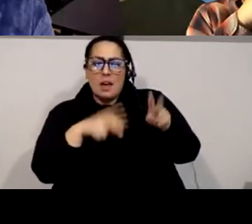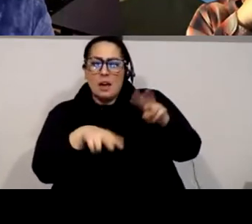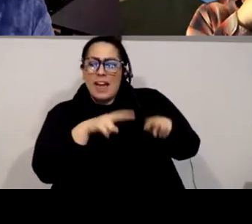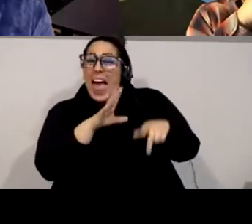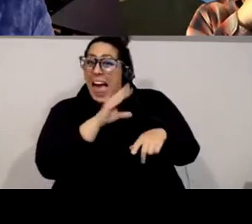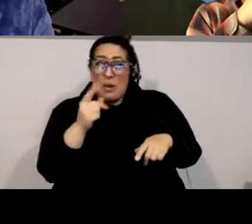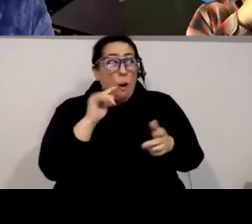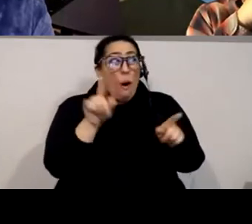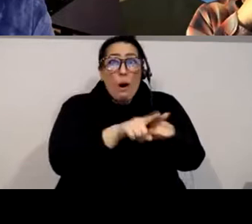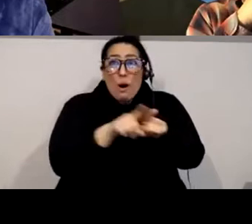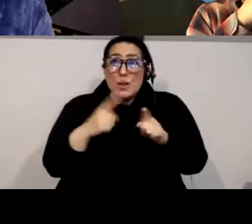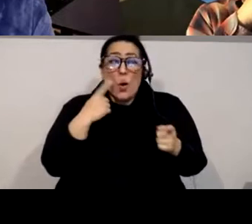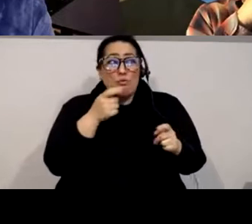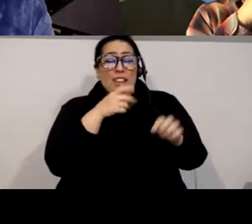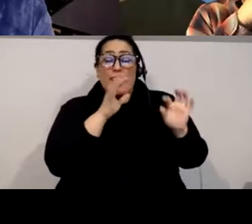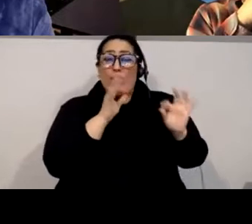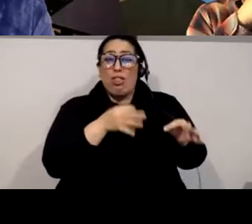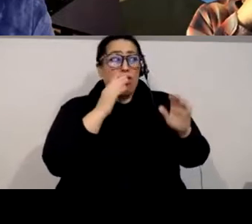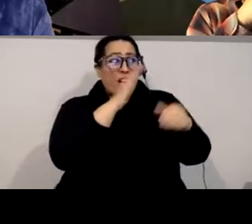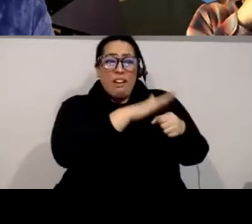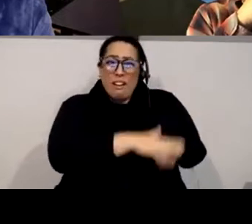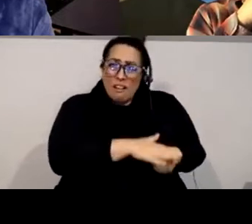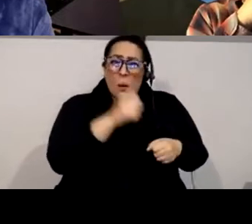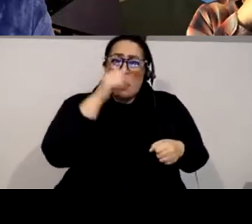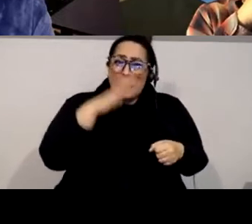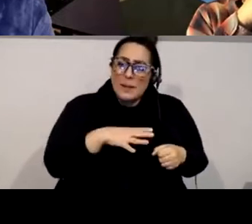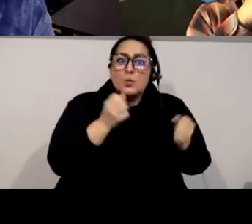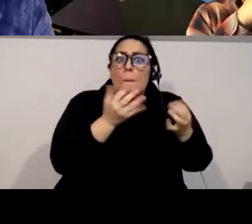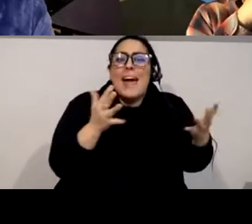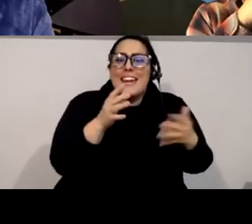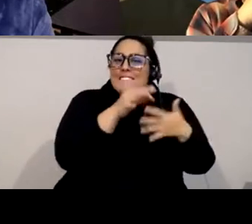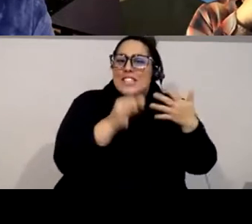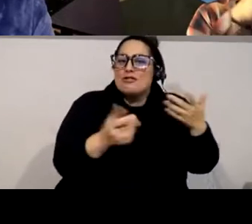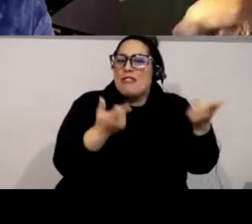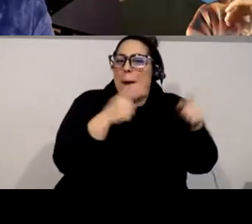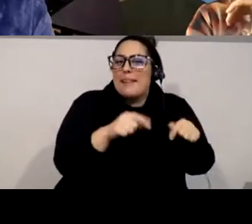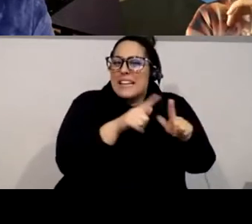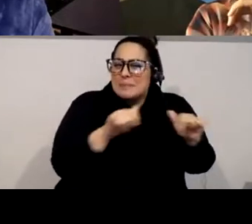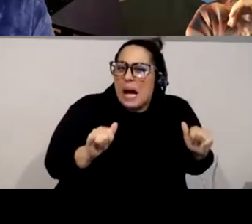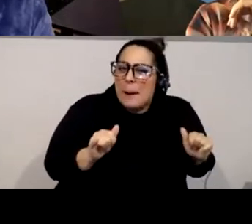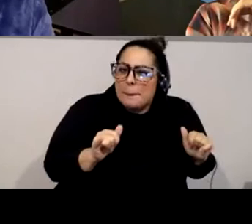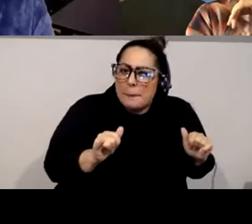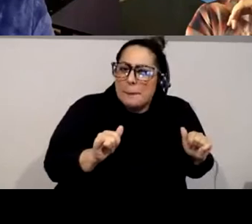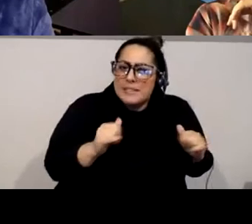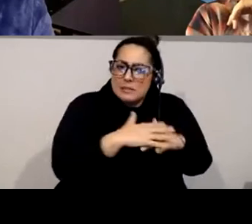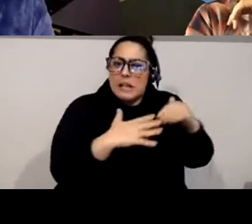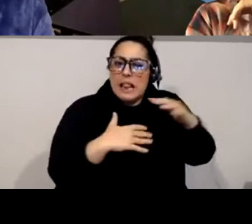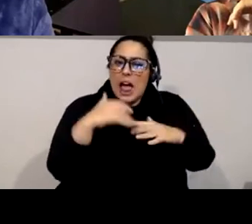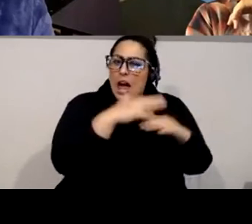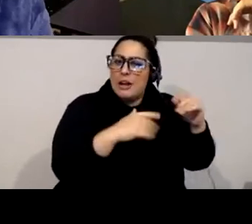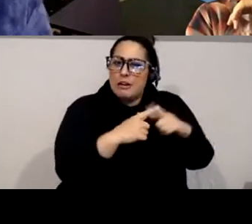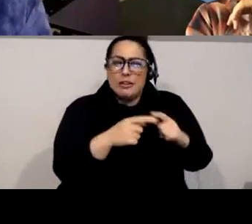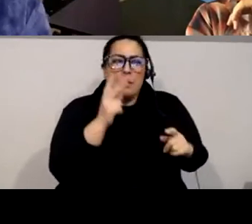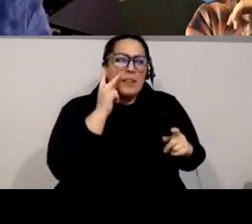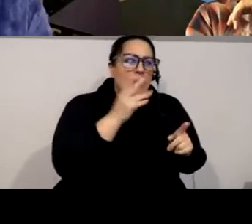invoking misogyny as well there's a lot of physical capitalism in it but you know and then there's there's like a desire